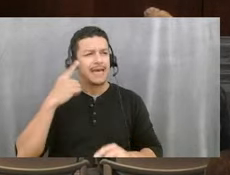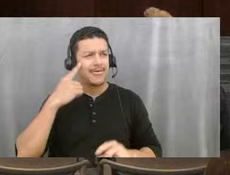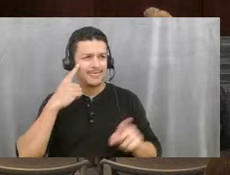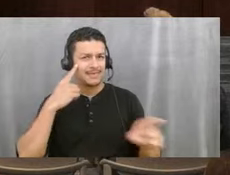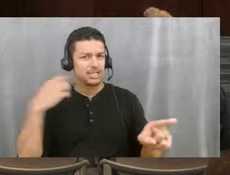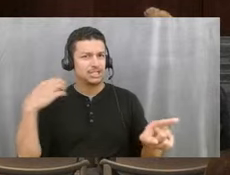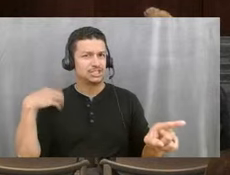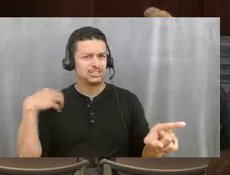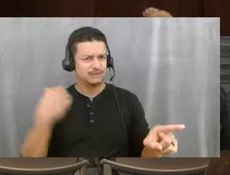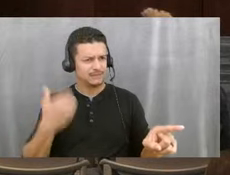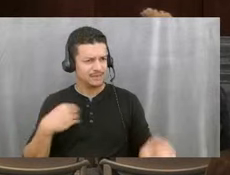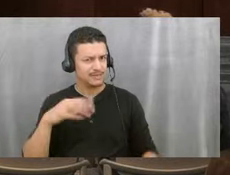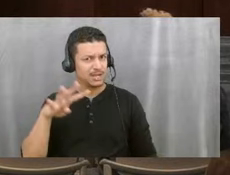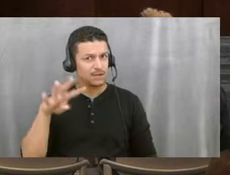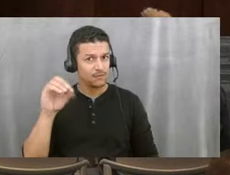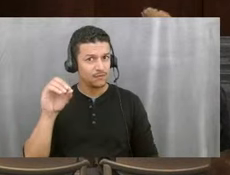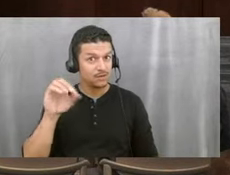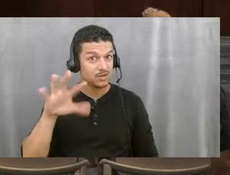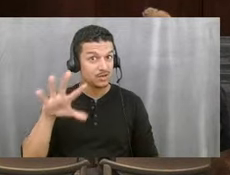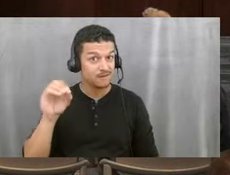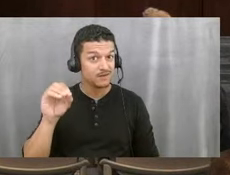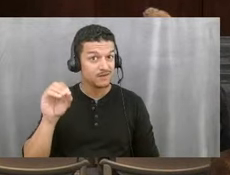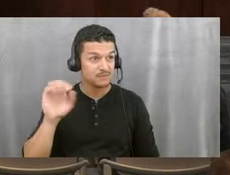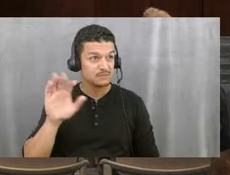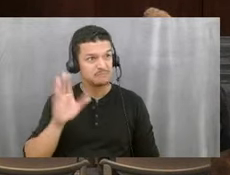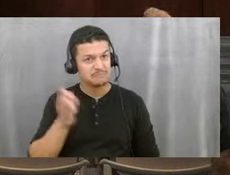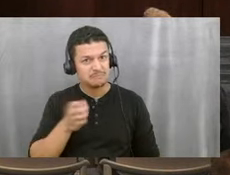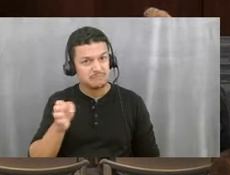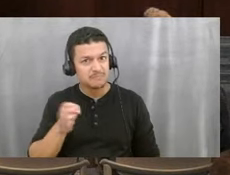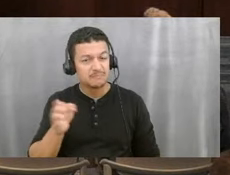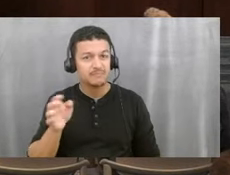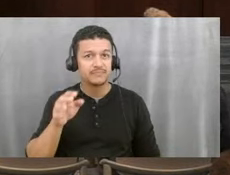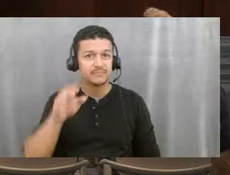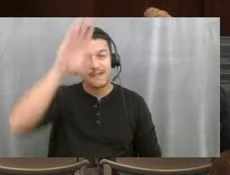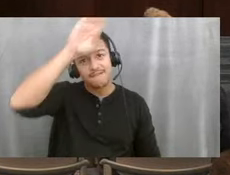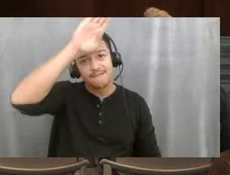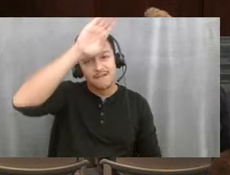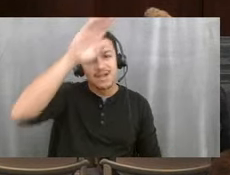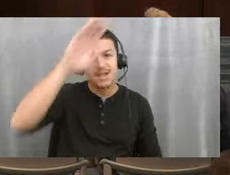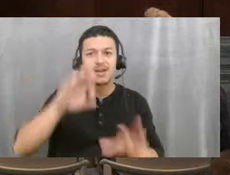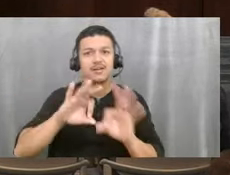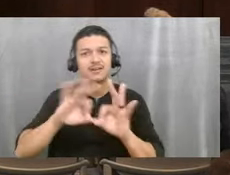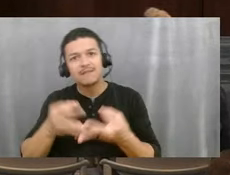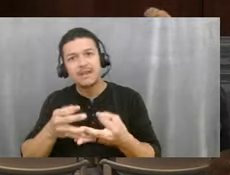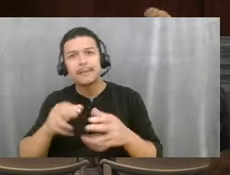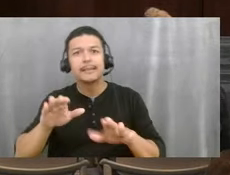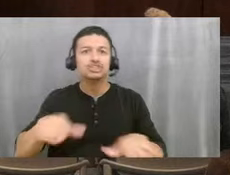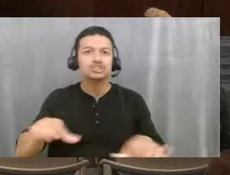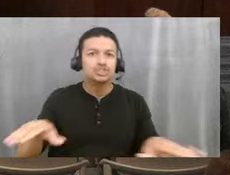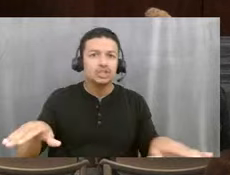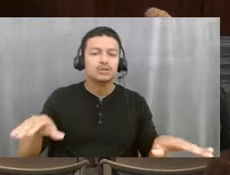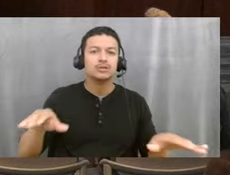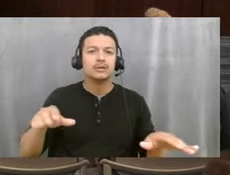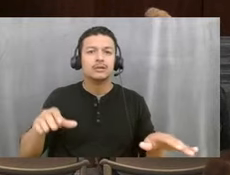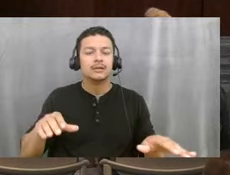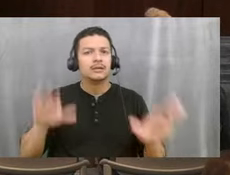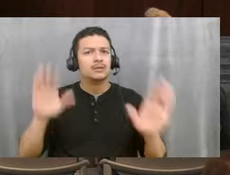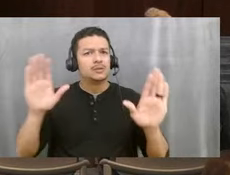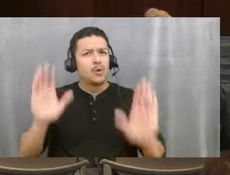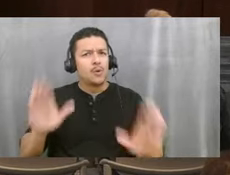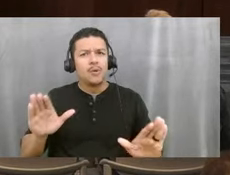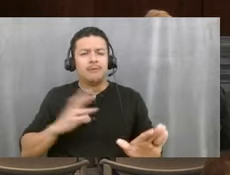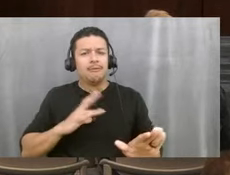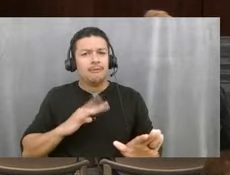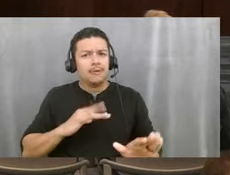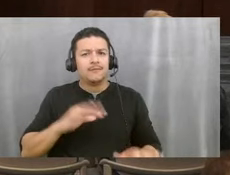50, you know, between firefighters and families and children. And it was an amazing turnout for FD